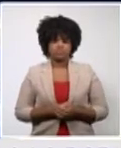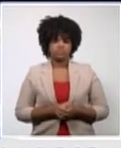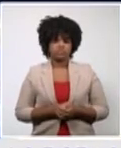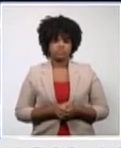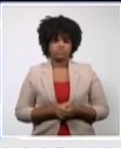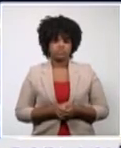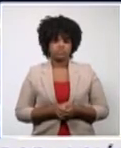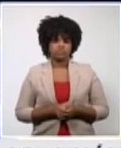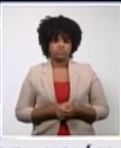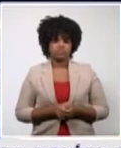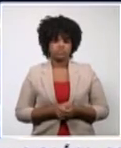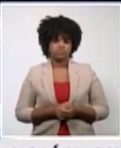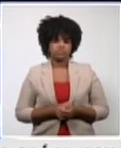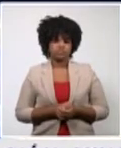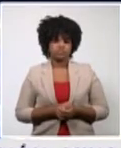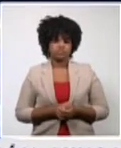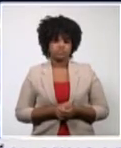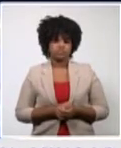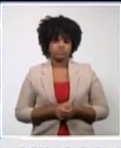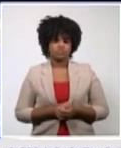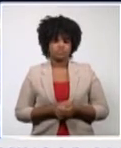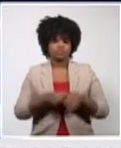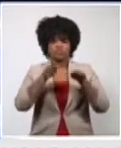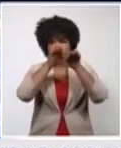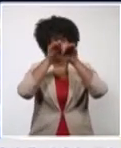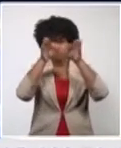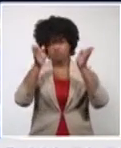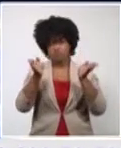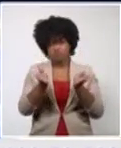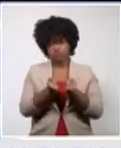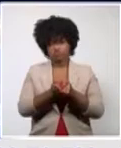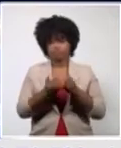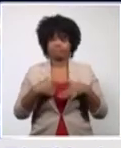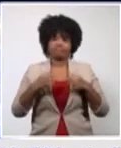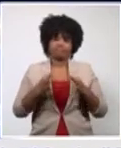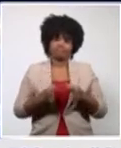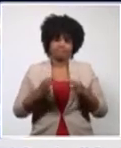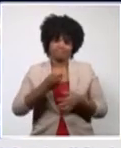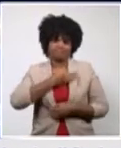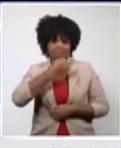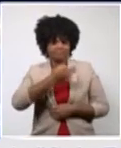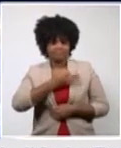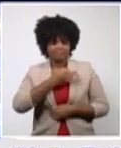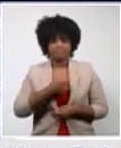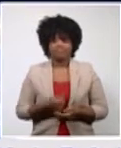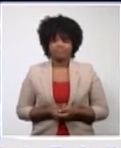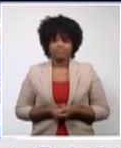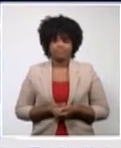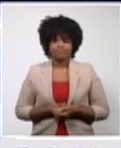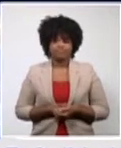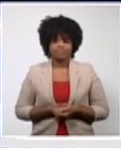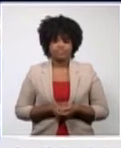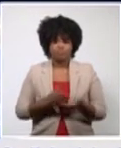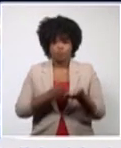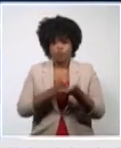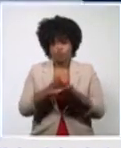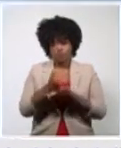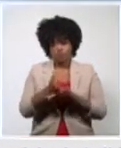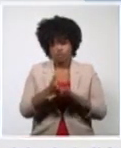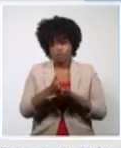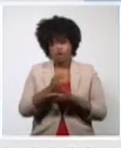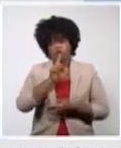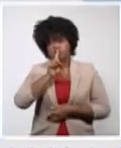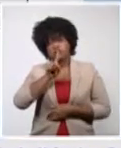has practically no movement. The world, as I always say, is in